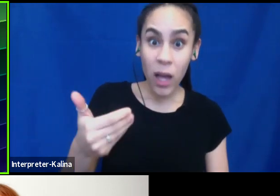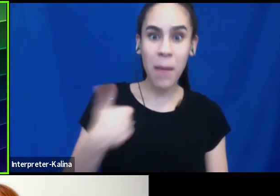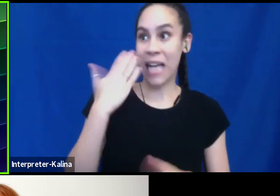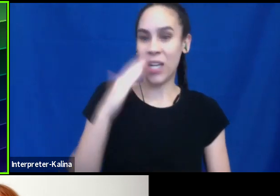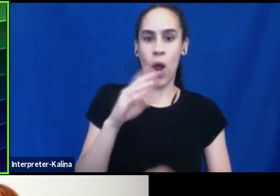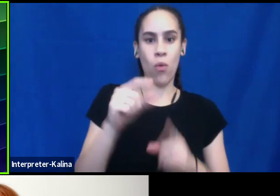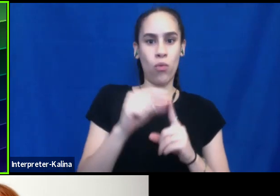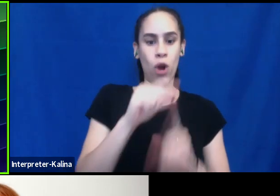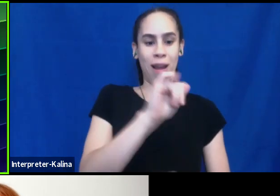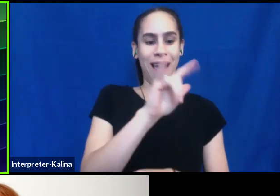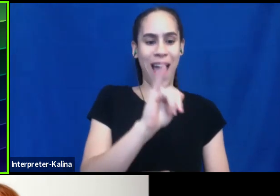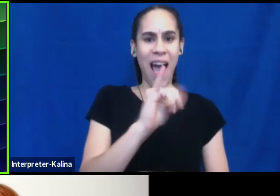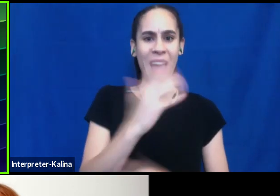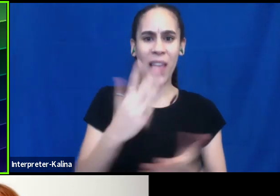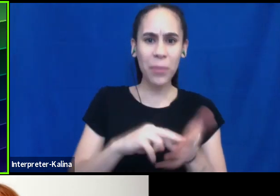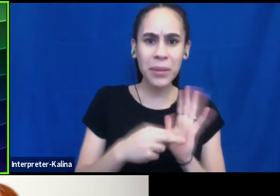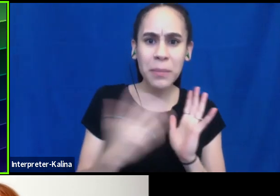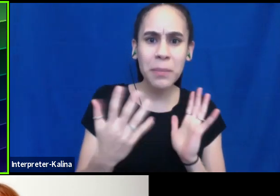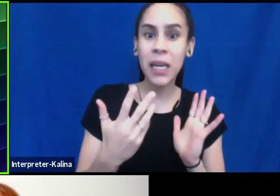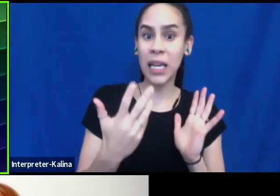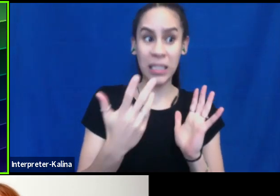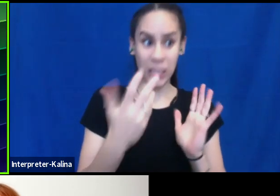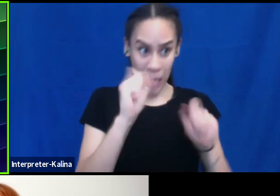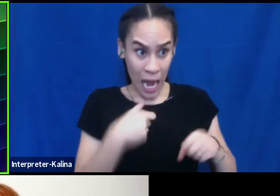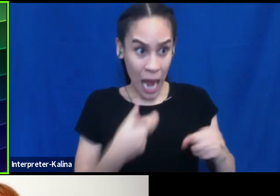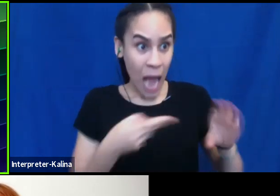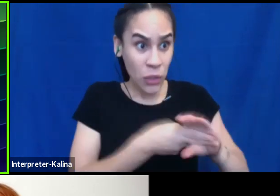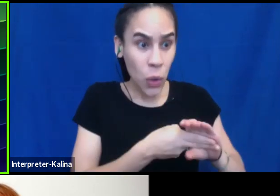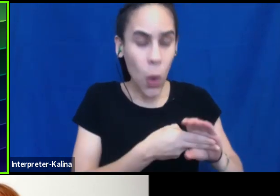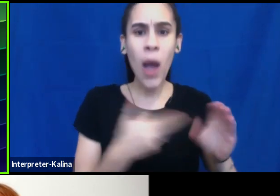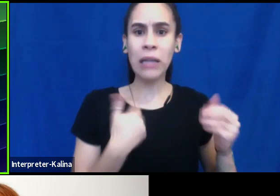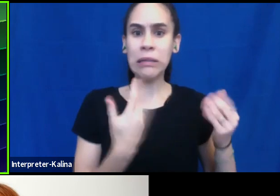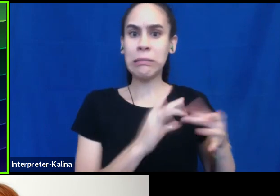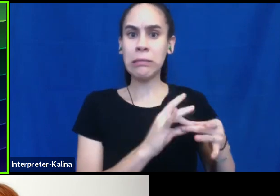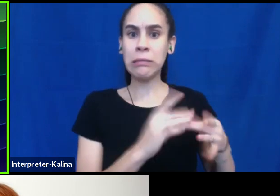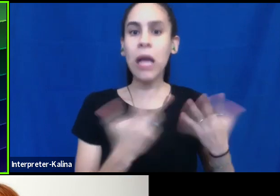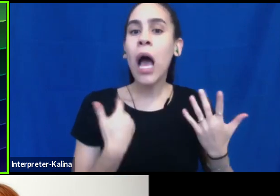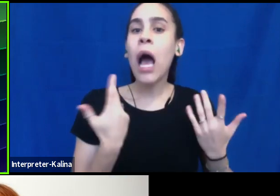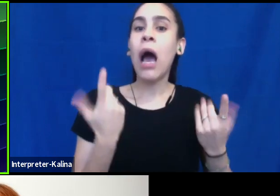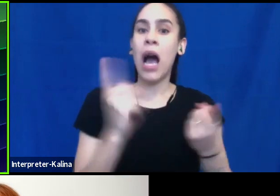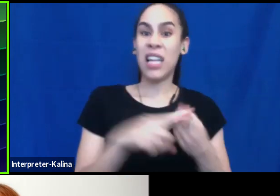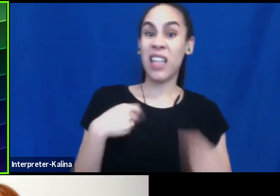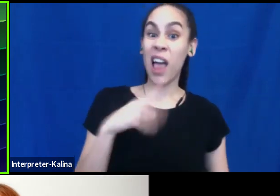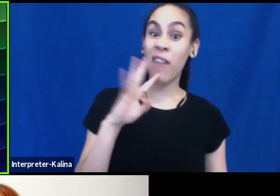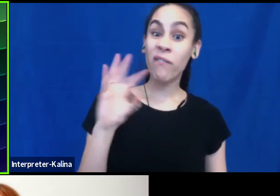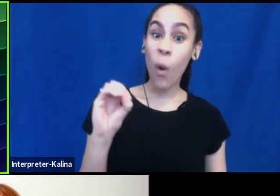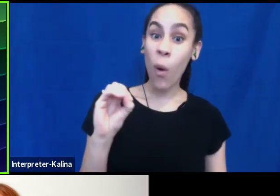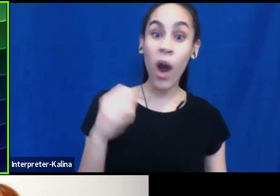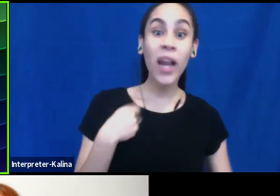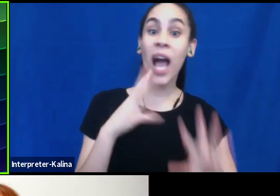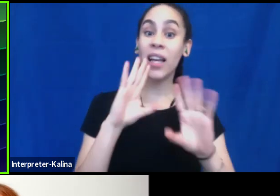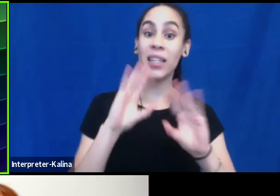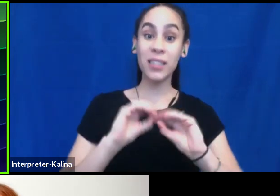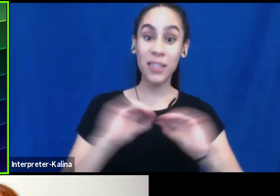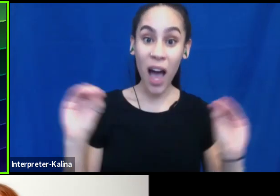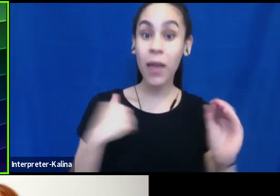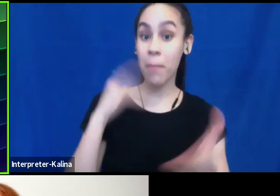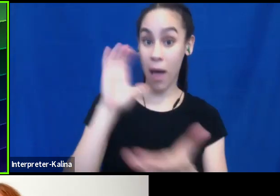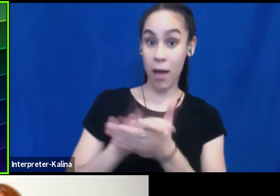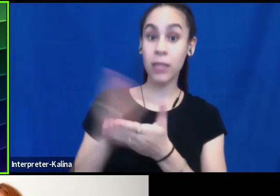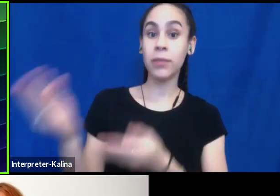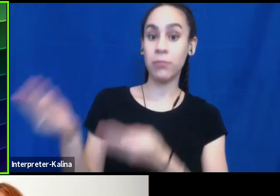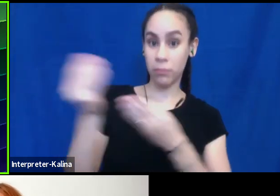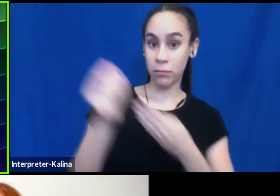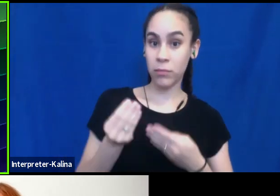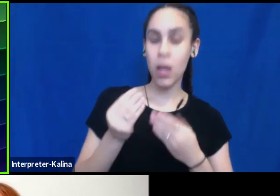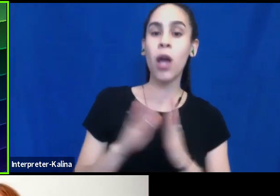if I wasn't, if I didn't have any connection there. So I basically did nothing until I was 40 years old. And then my husband gave me a book called Not